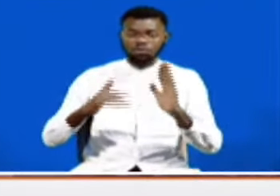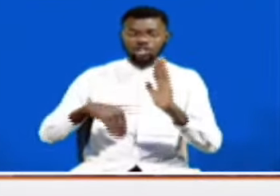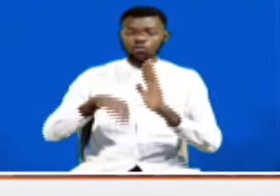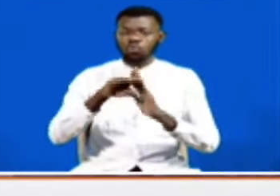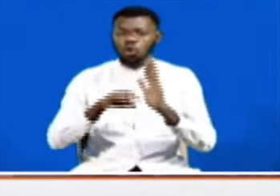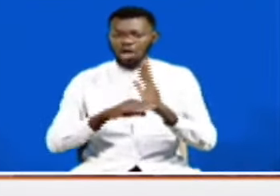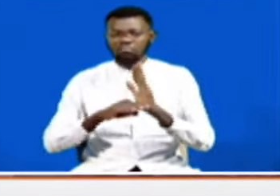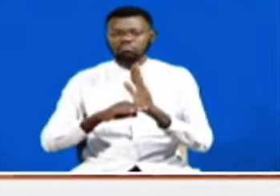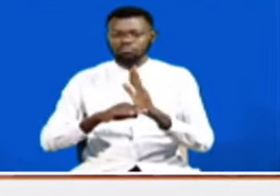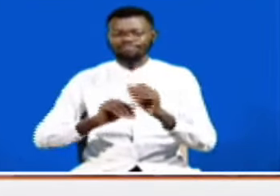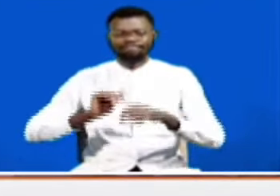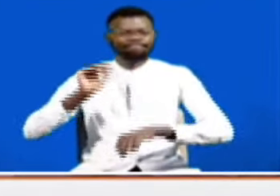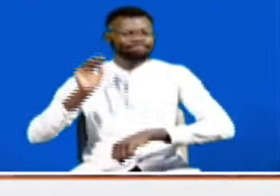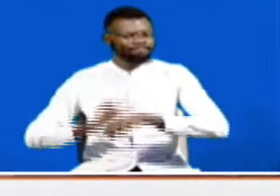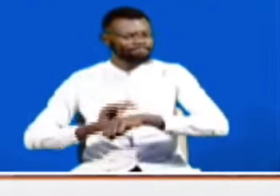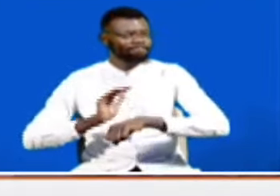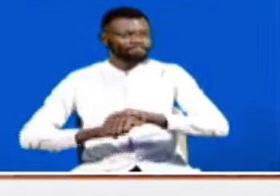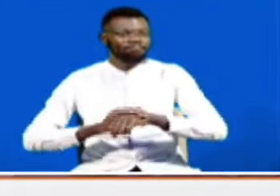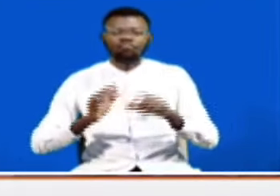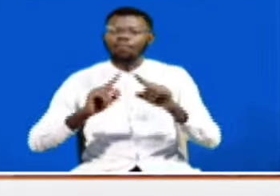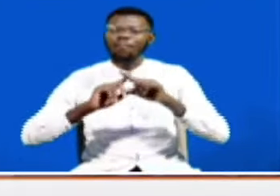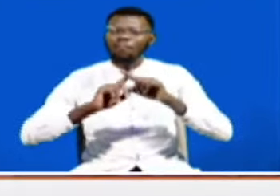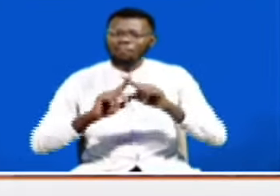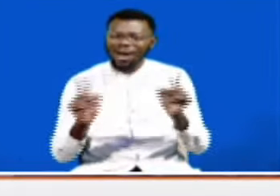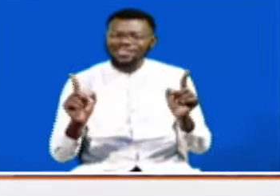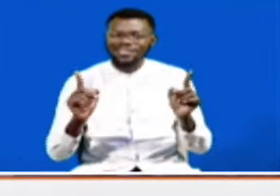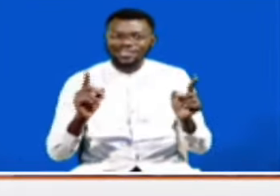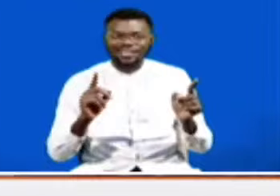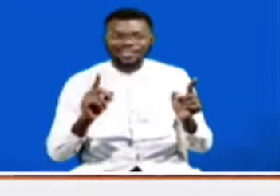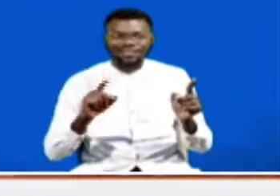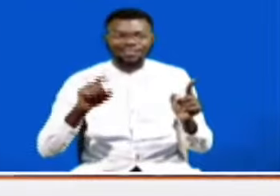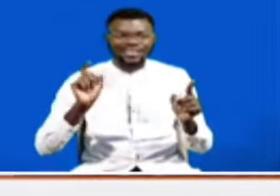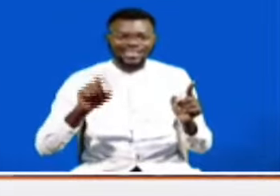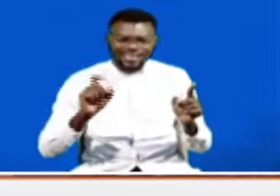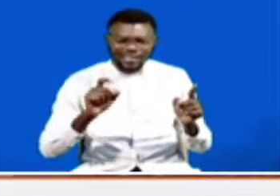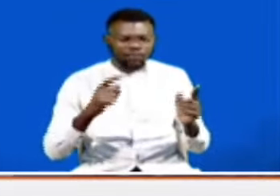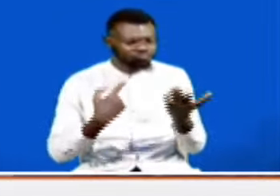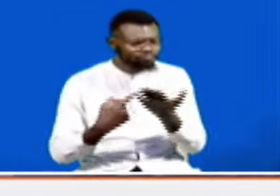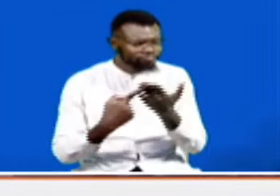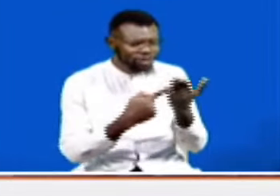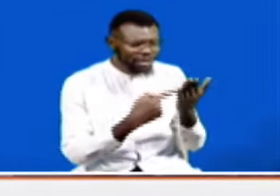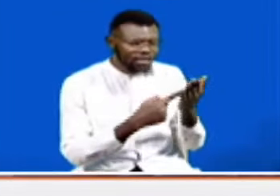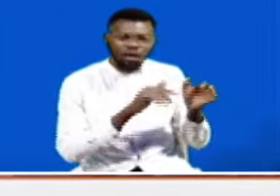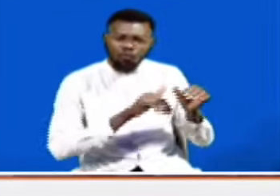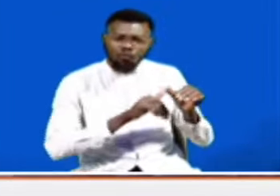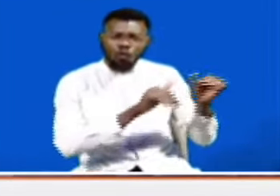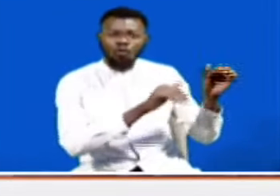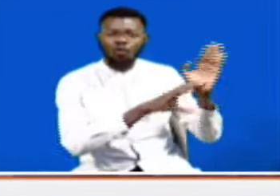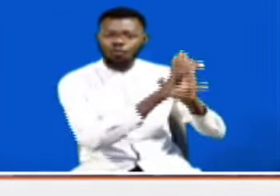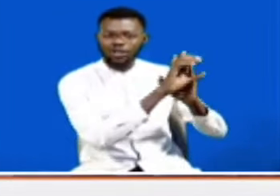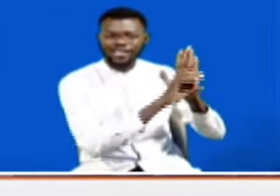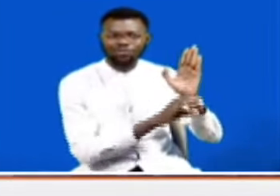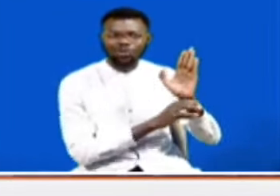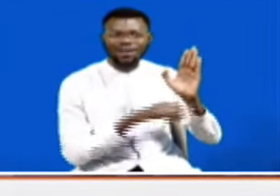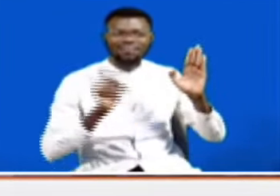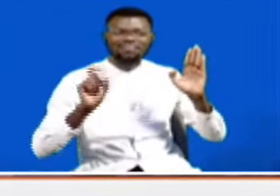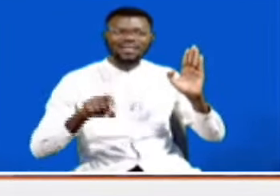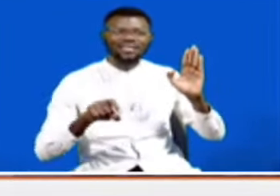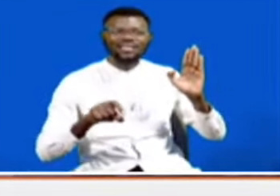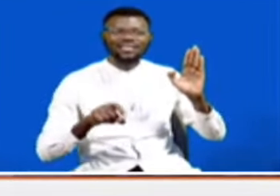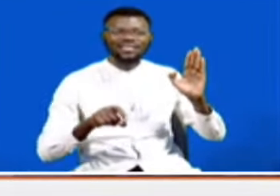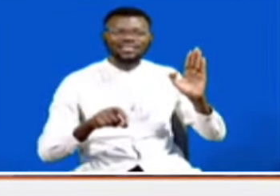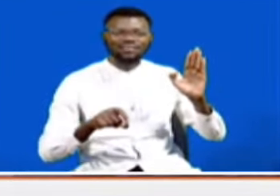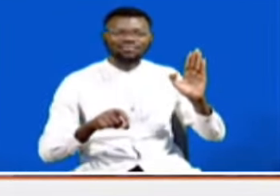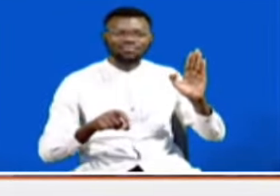how do we get to discuss this in a way that is not unconstitutional? Because remember, it's not just a question of the